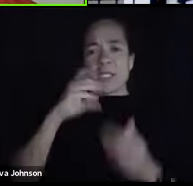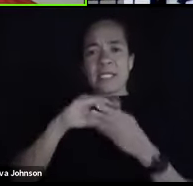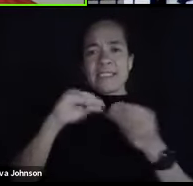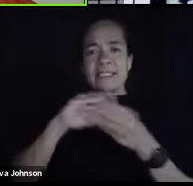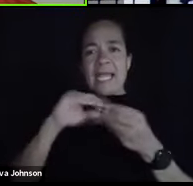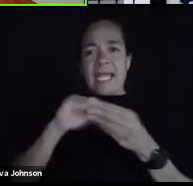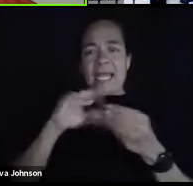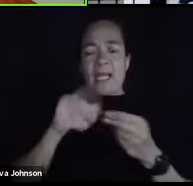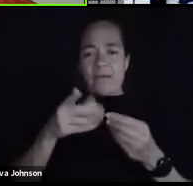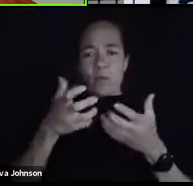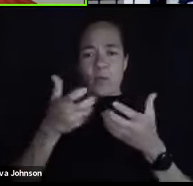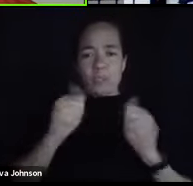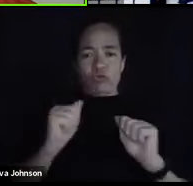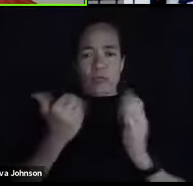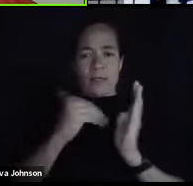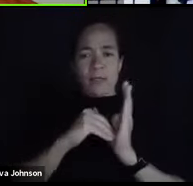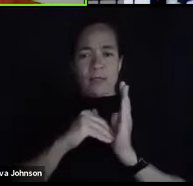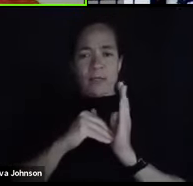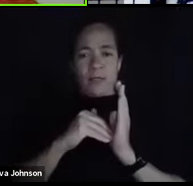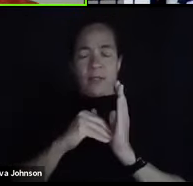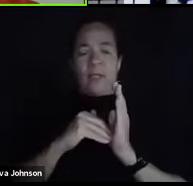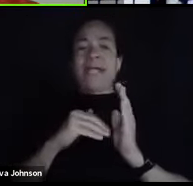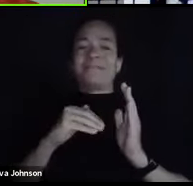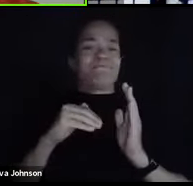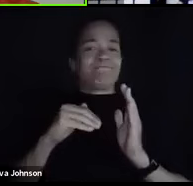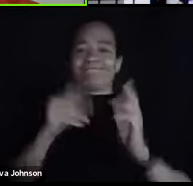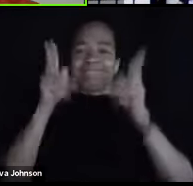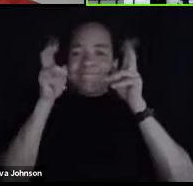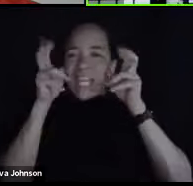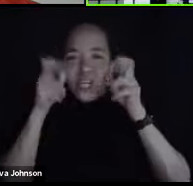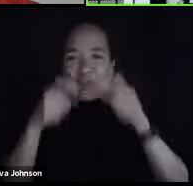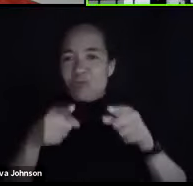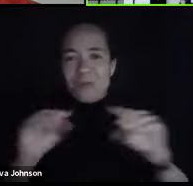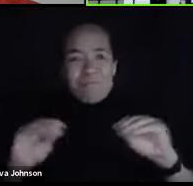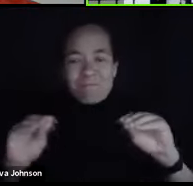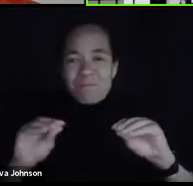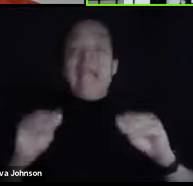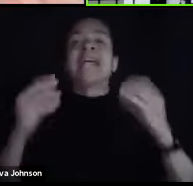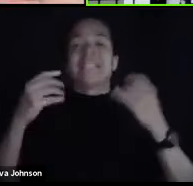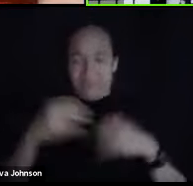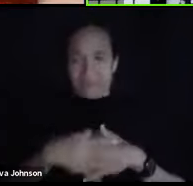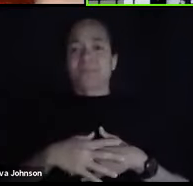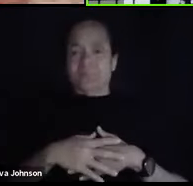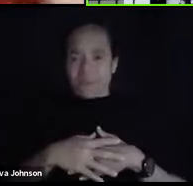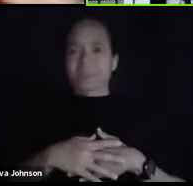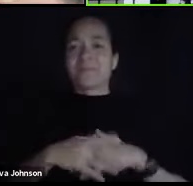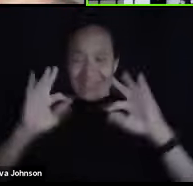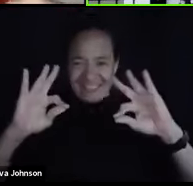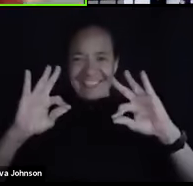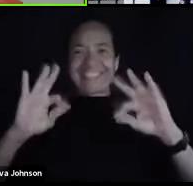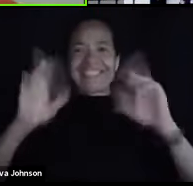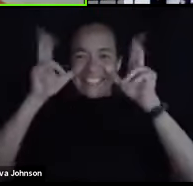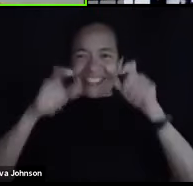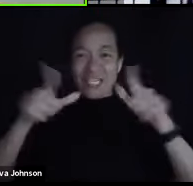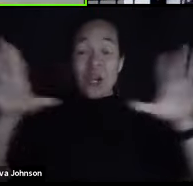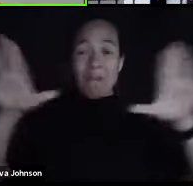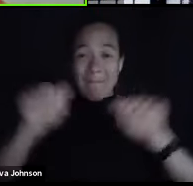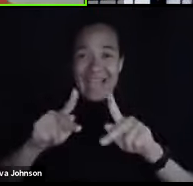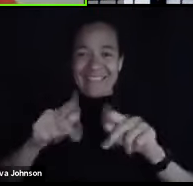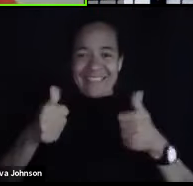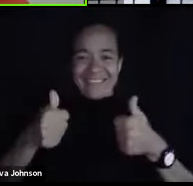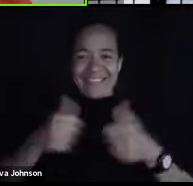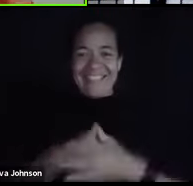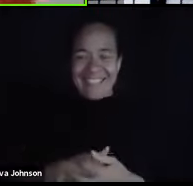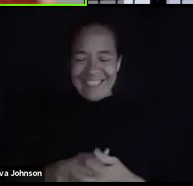speaking. We can't hear you. How about now? Now you can. Yes, you're back. I'm